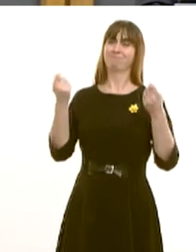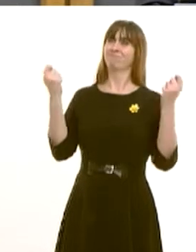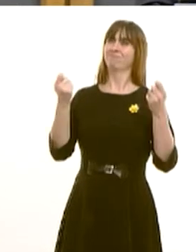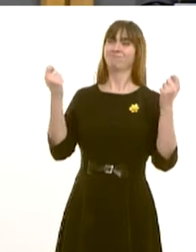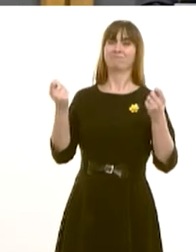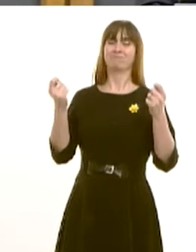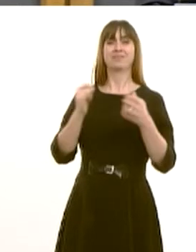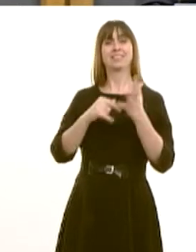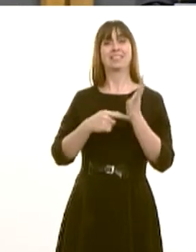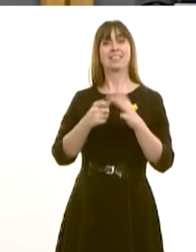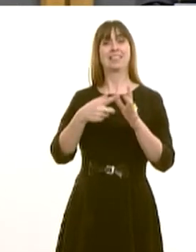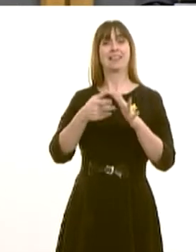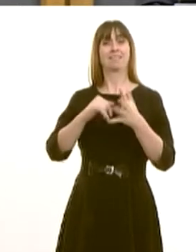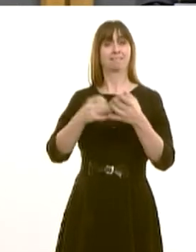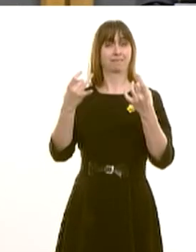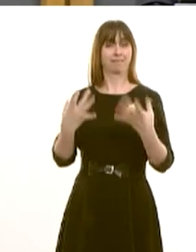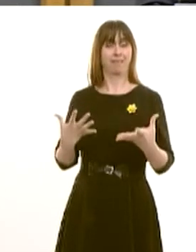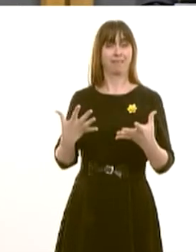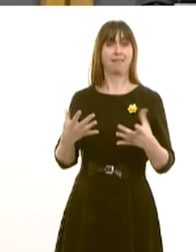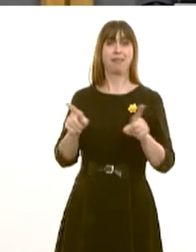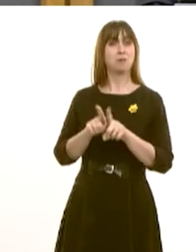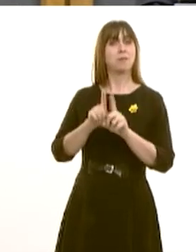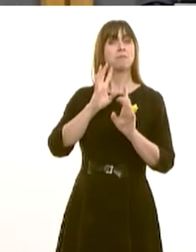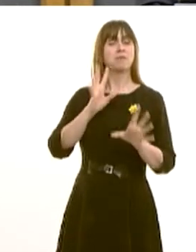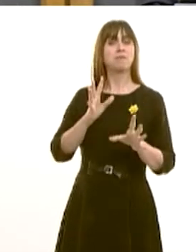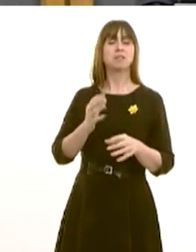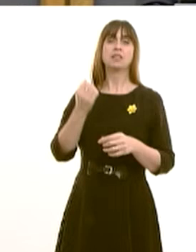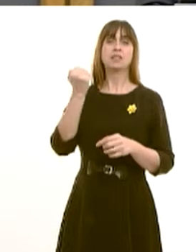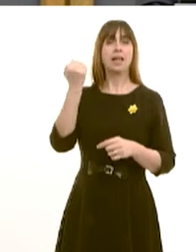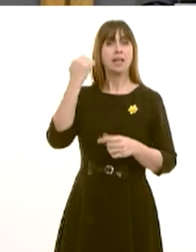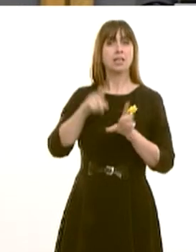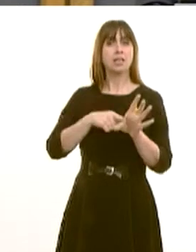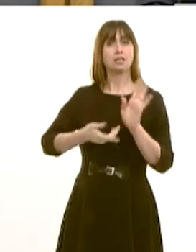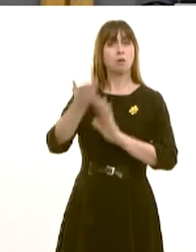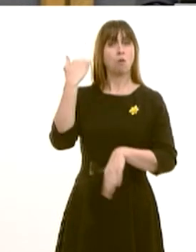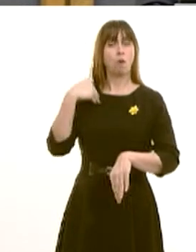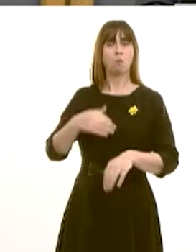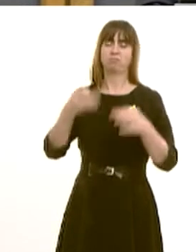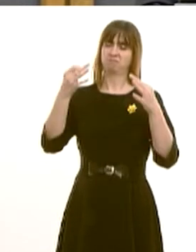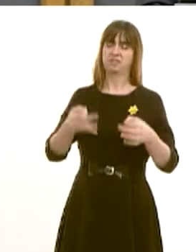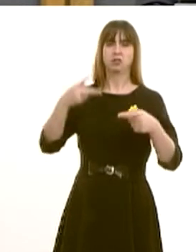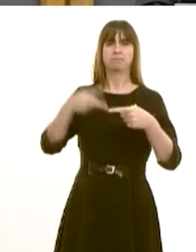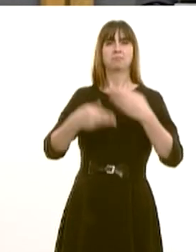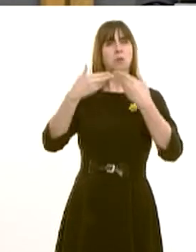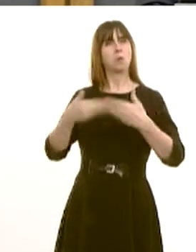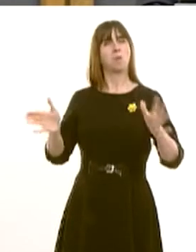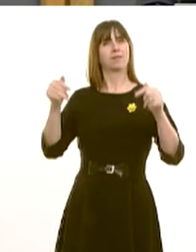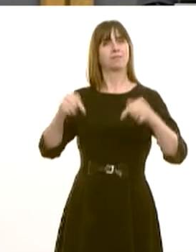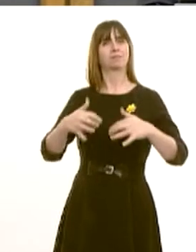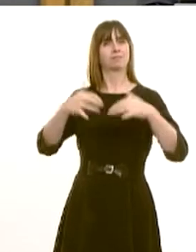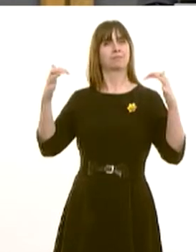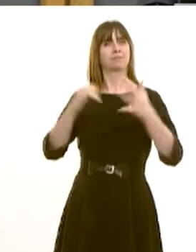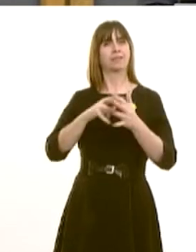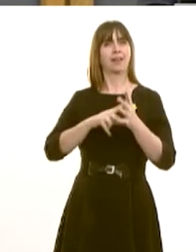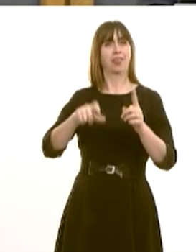saint, today also marks the 10th anniversary of the official opening of the building, the Assembly's home, the Senedd. Many of you